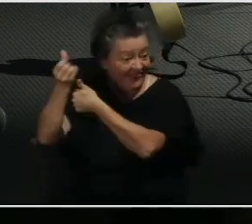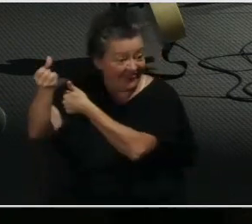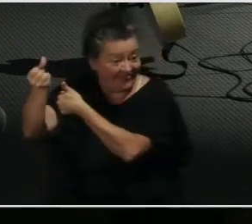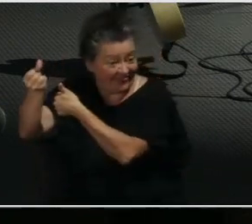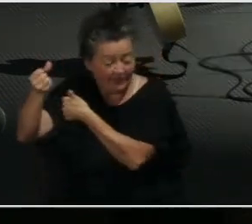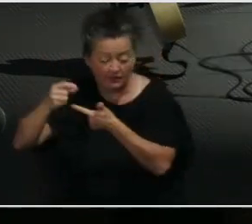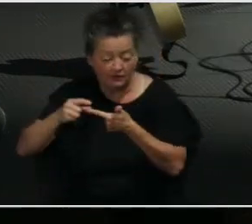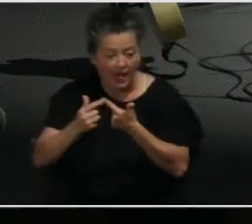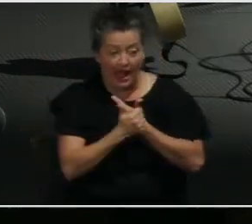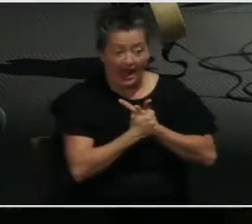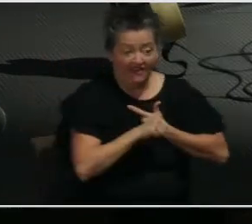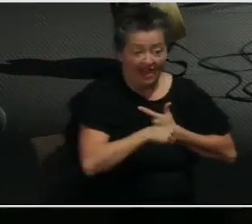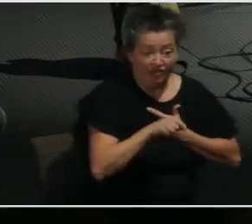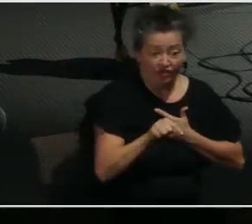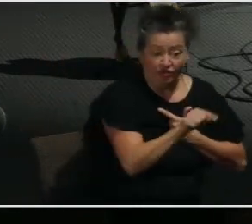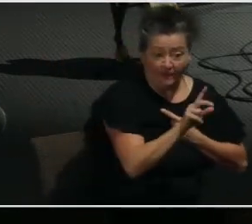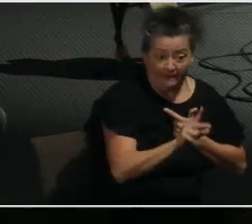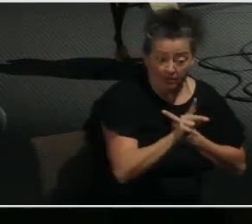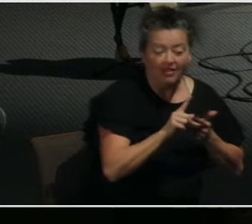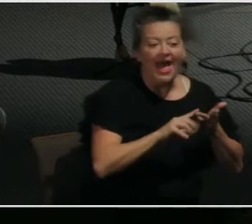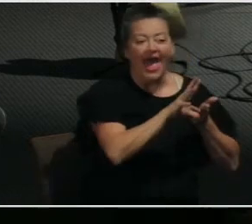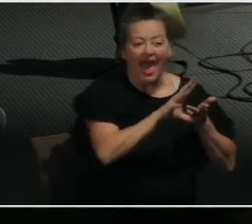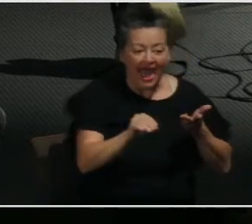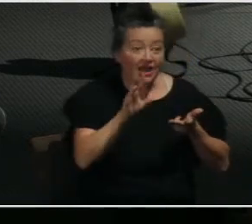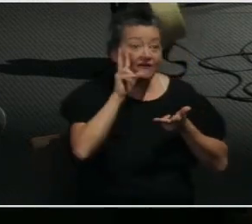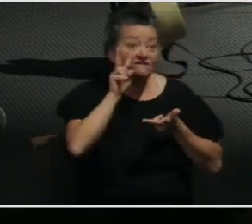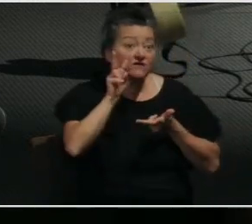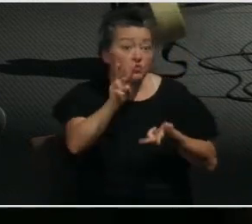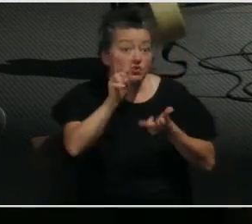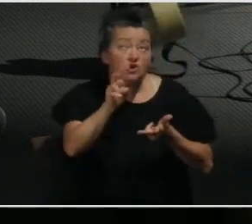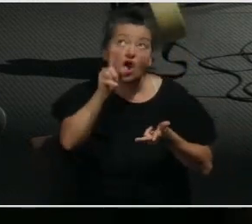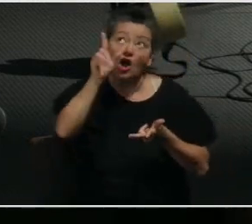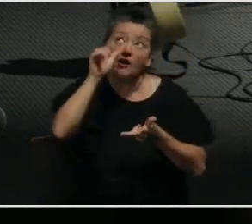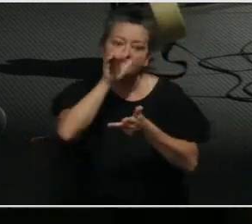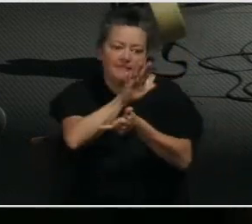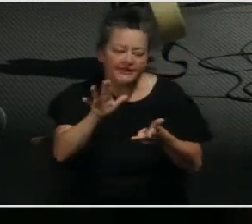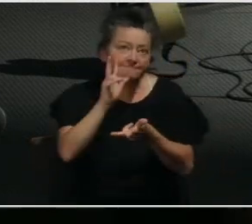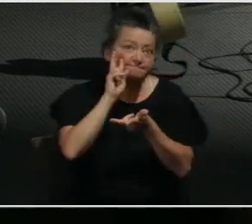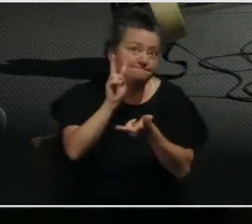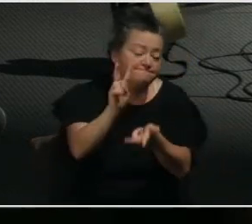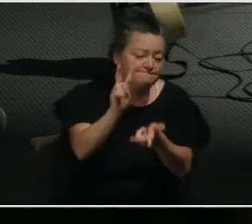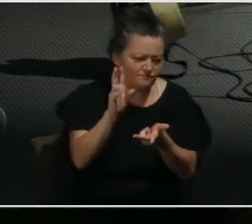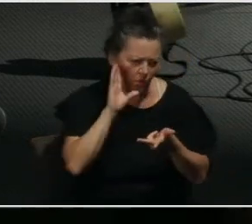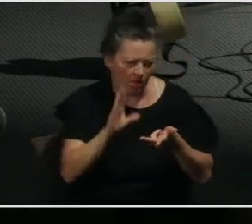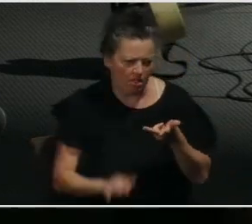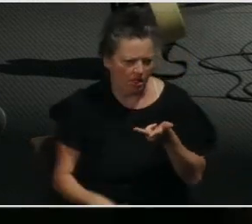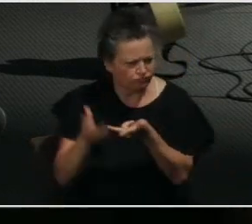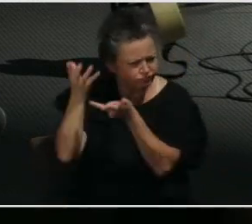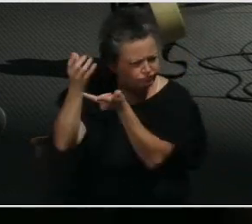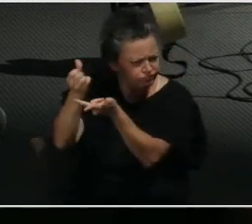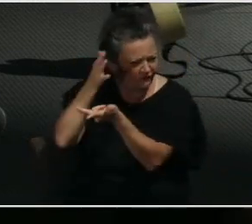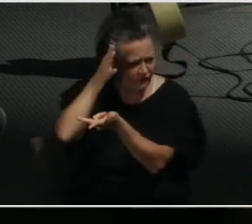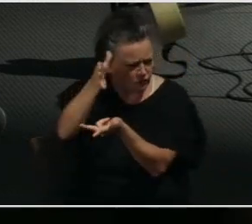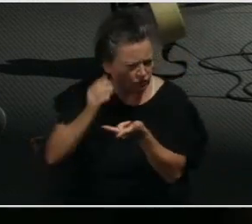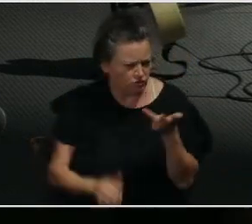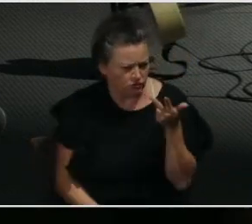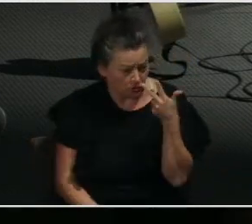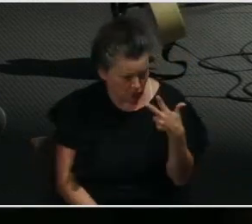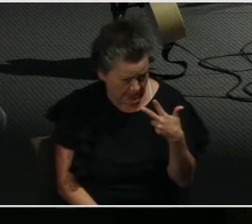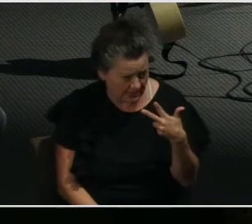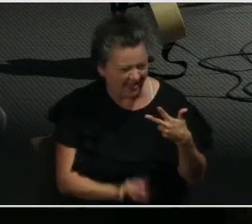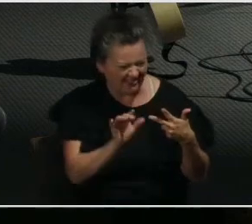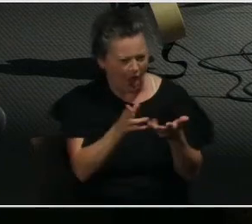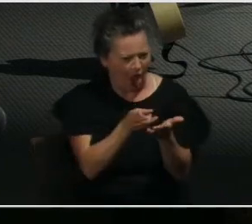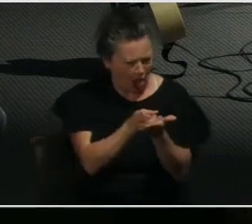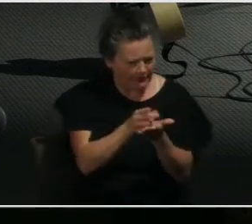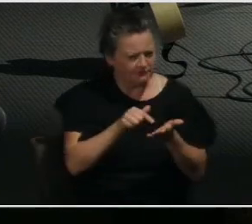others, and they look forward with hope to God's future blessings. And we also saw last week that they could